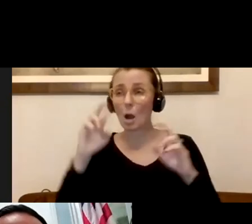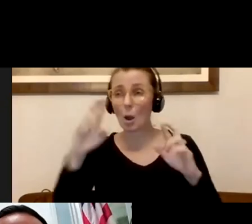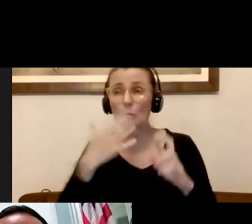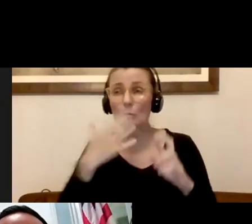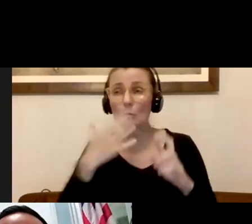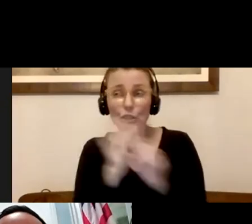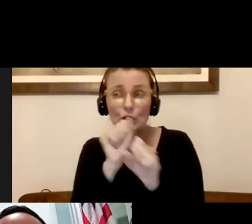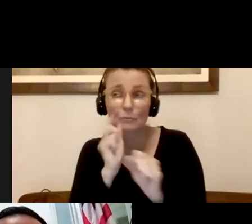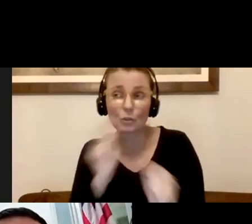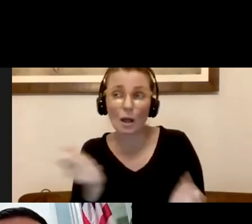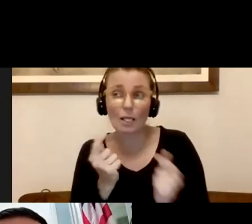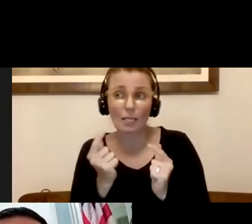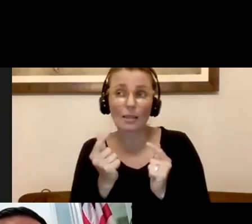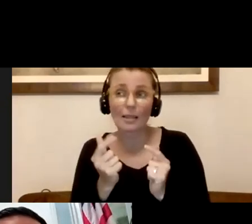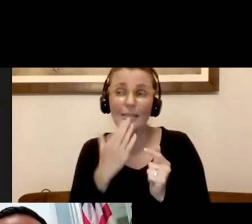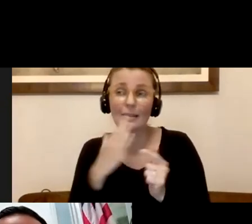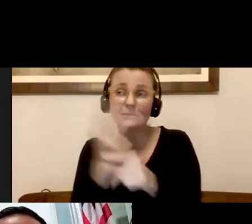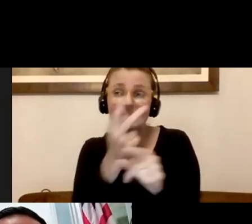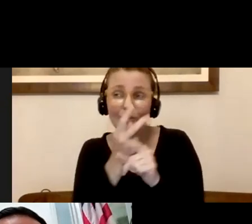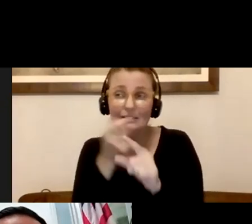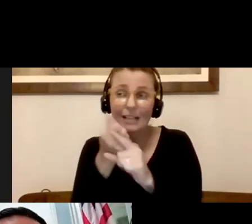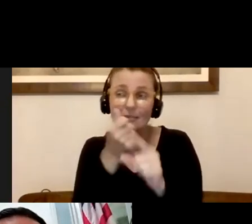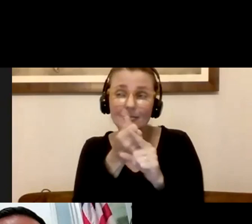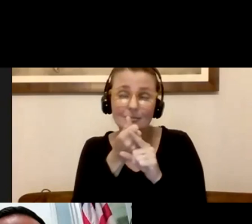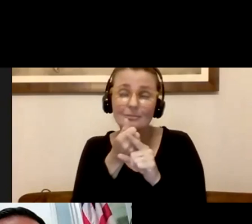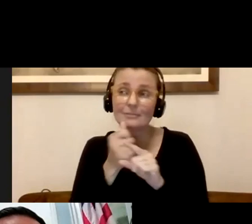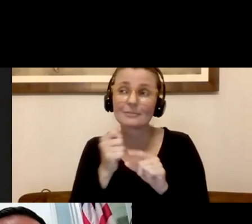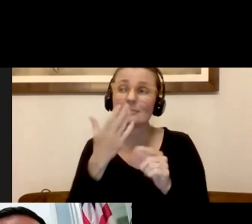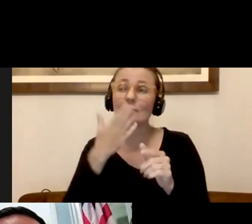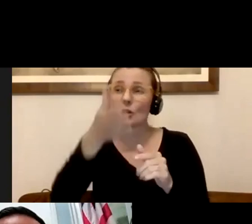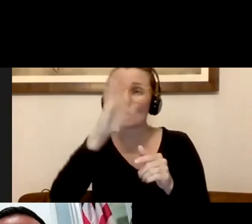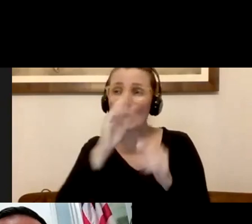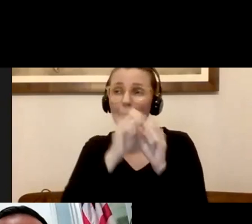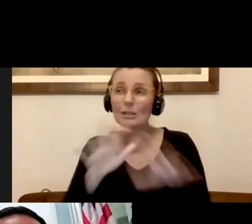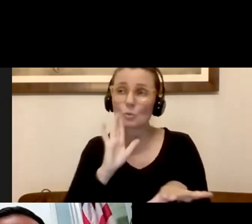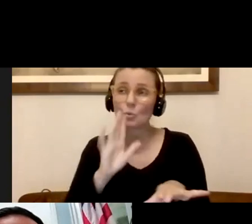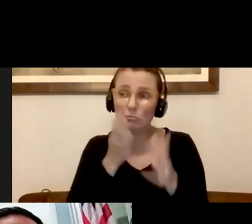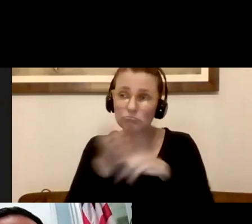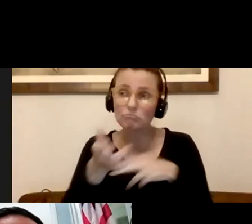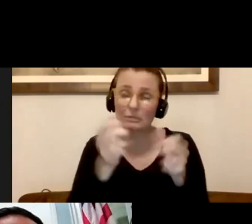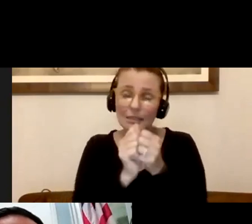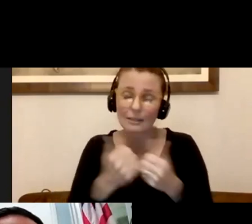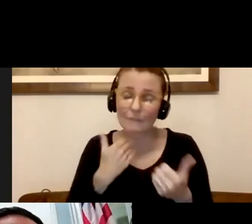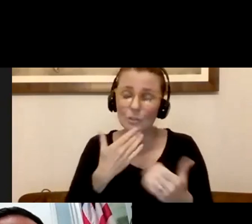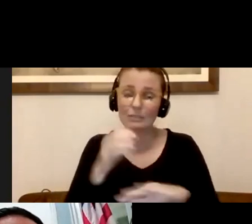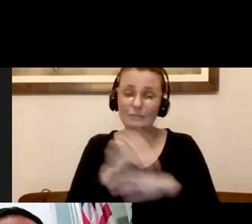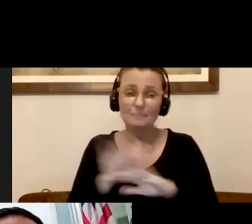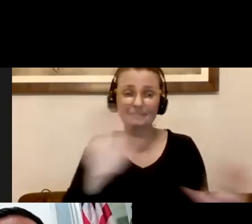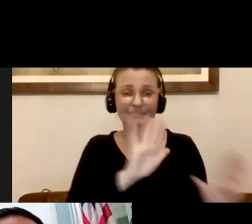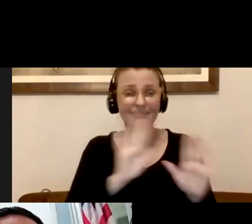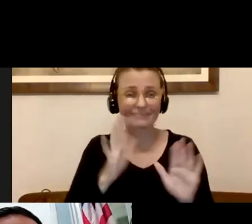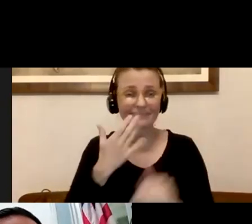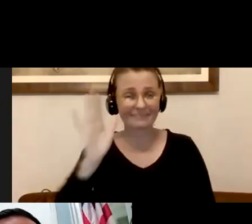for you all. Take care of yourself. All right. God bless. We'll get through this together. Have a good evening. Thank you, everyone.